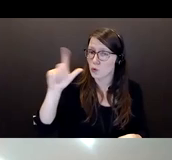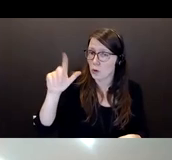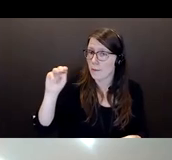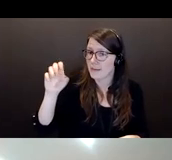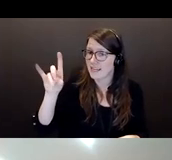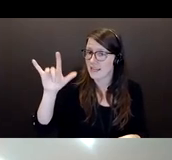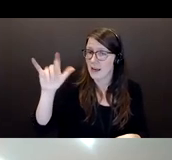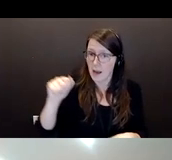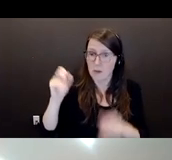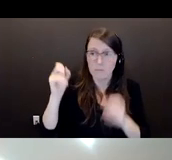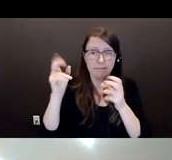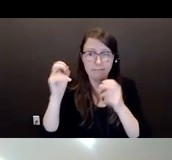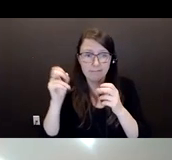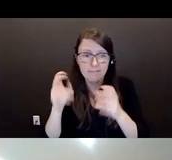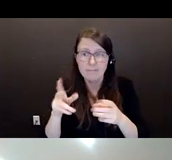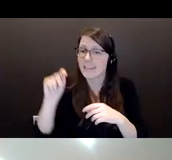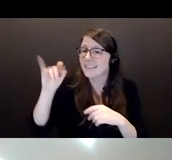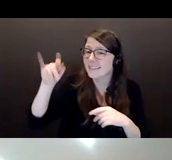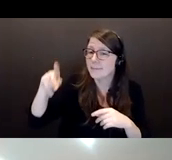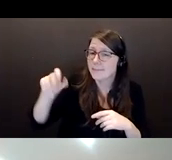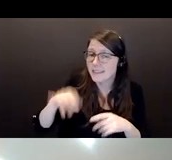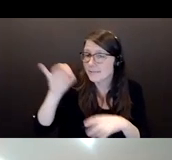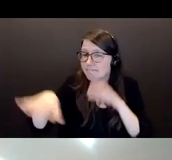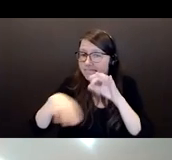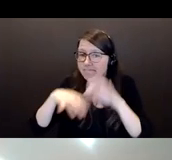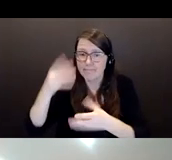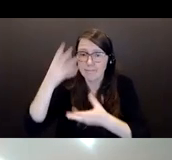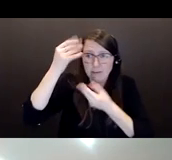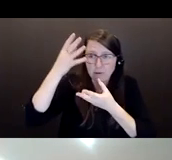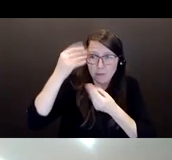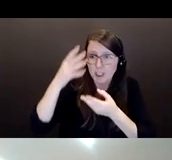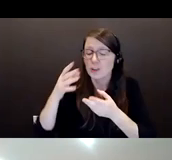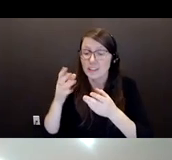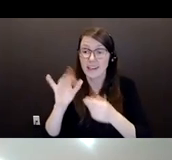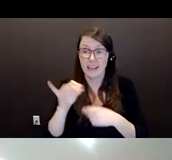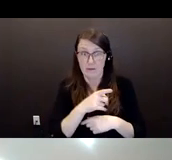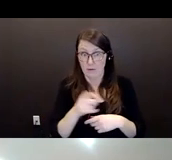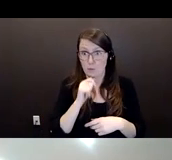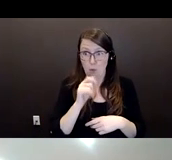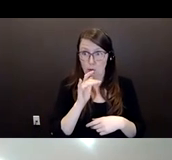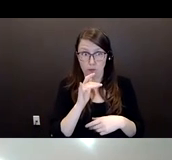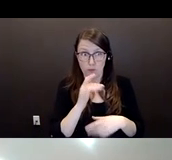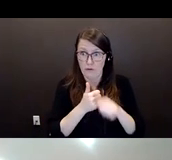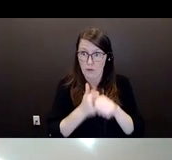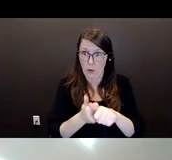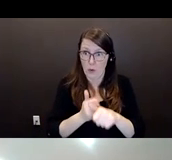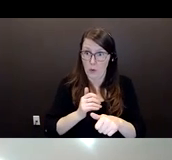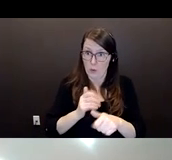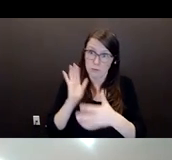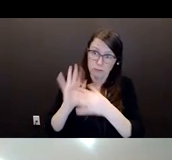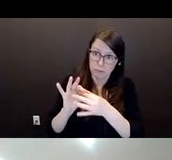information that has some tips in it as well. So if you're not on our website or following us on social media, I'd encourage you to do so.